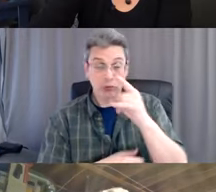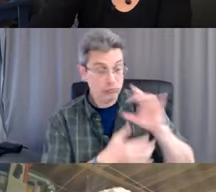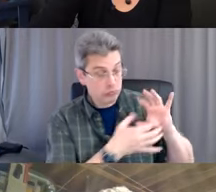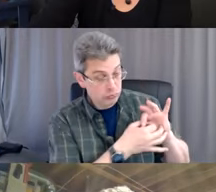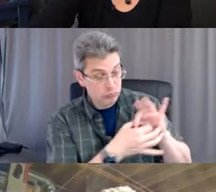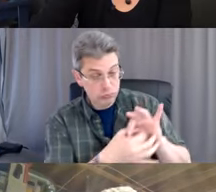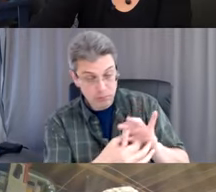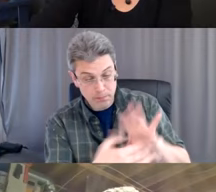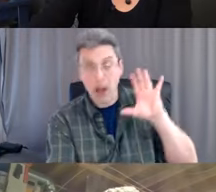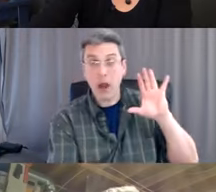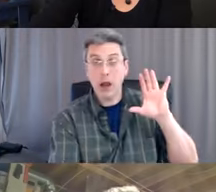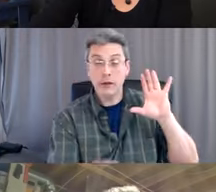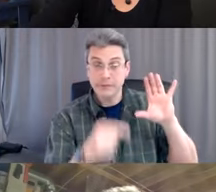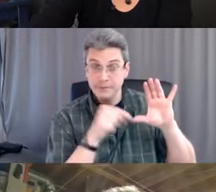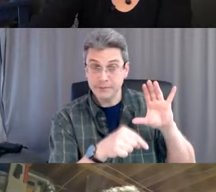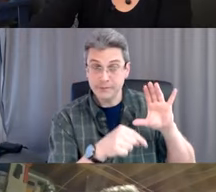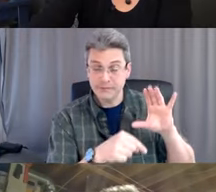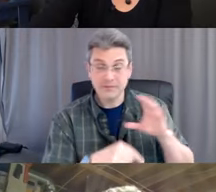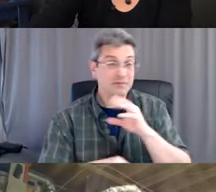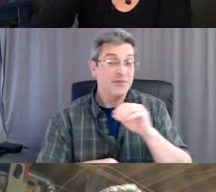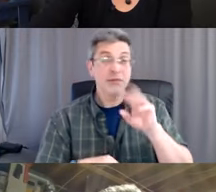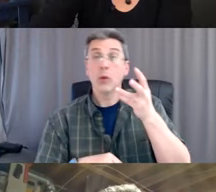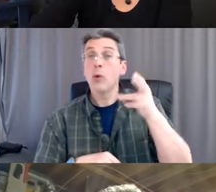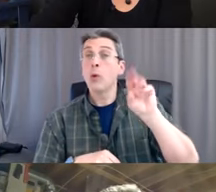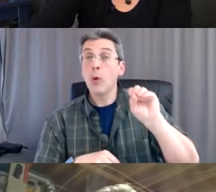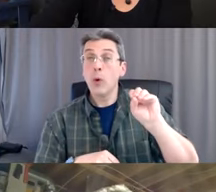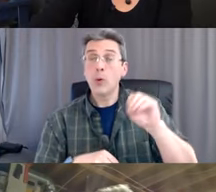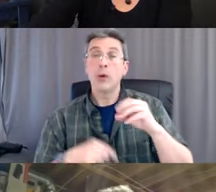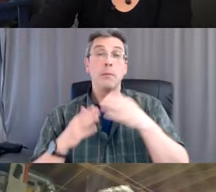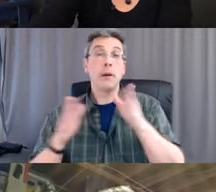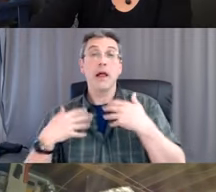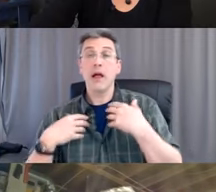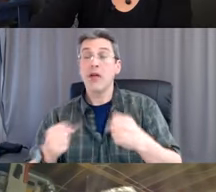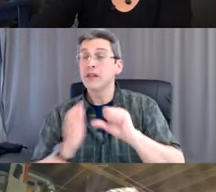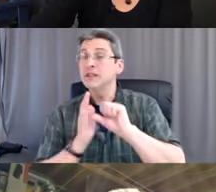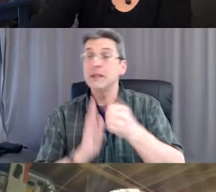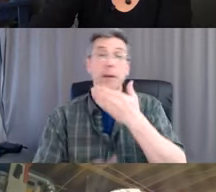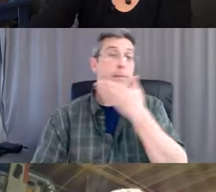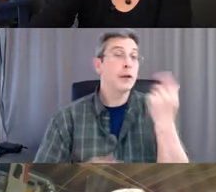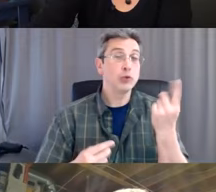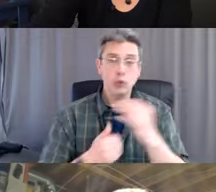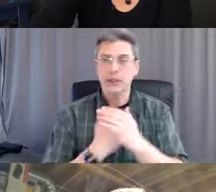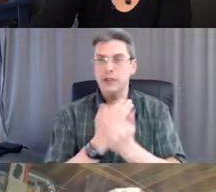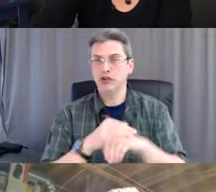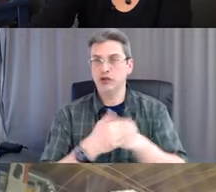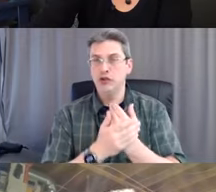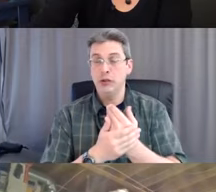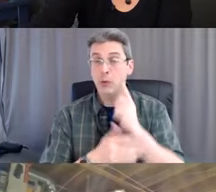hand washing is the World Health Organization of Public Health says is the best way to do it. You hopefully won't get sick or make somebody else sick.